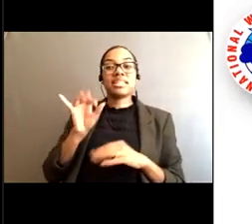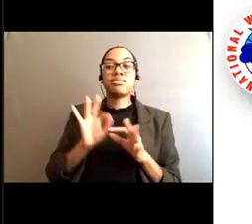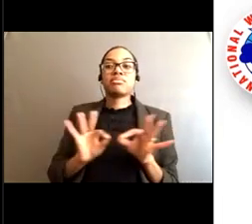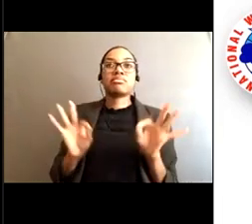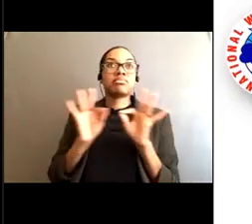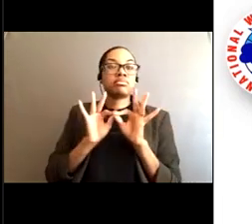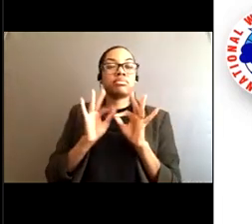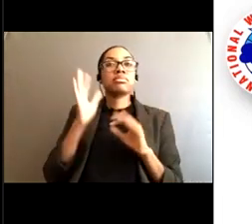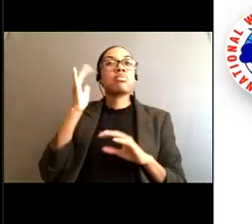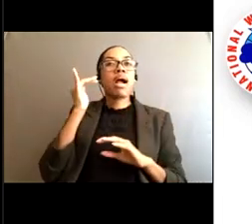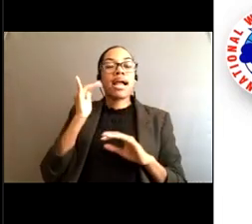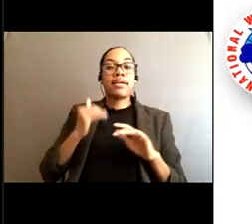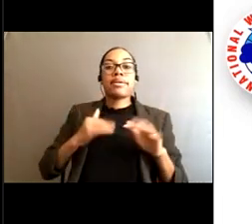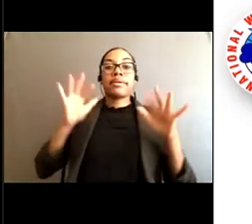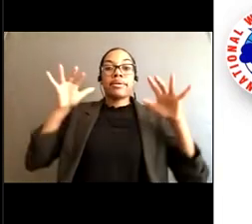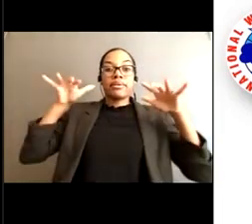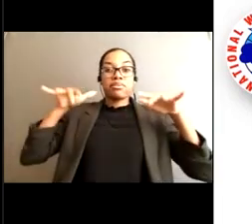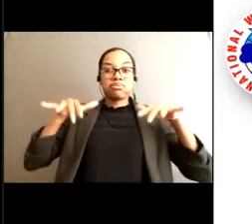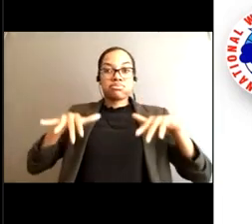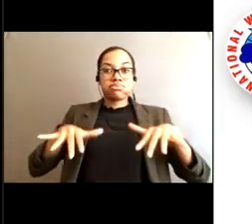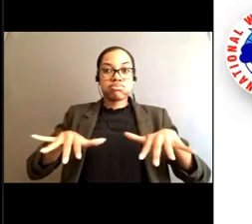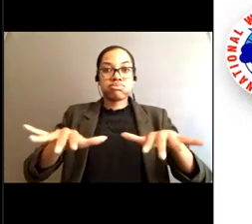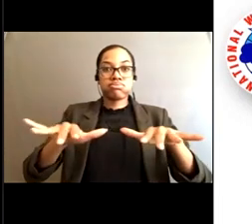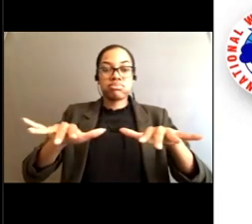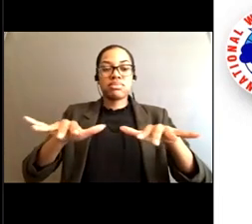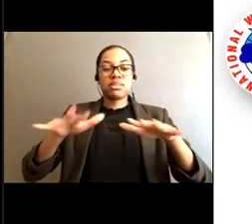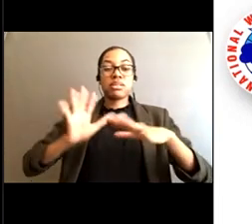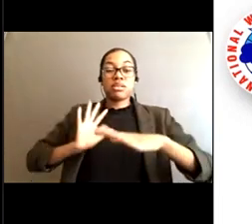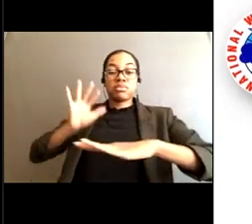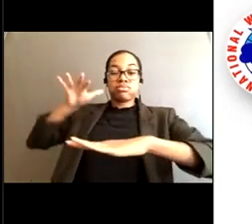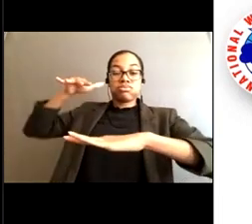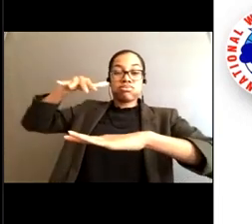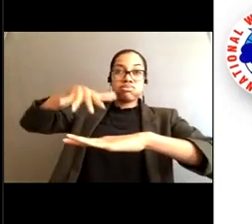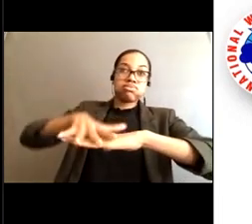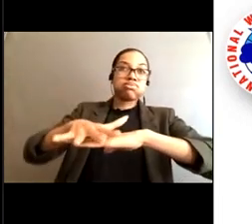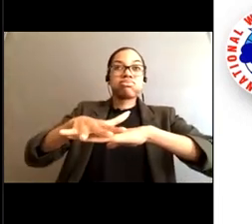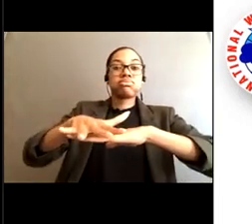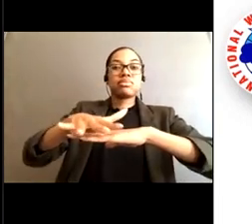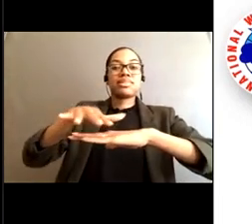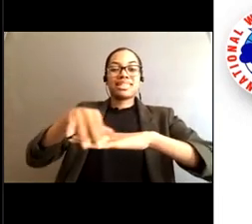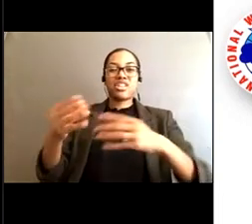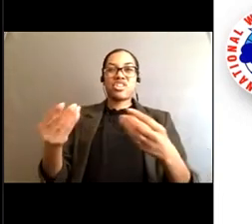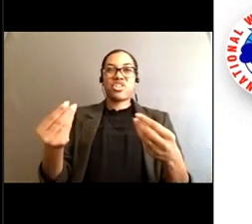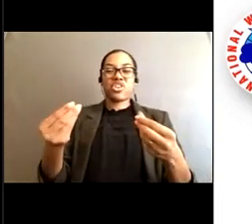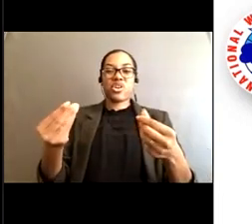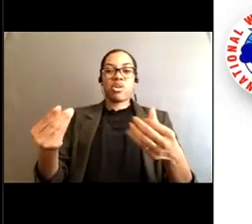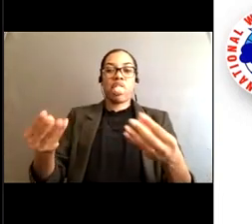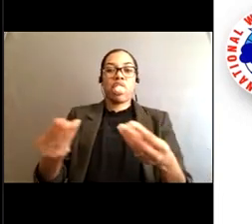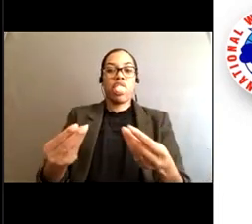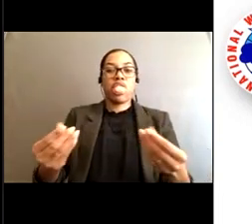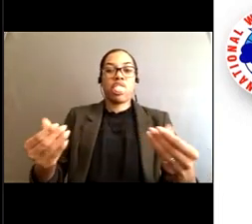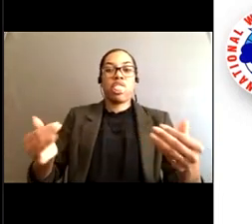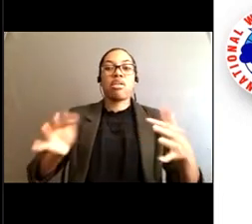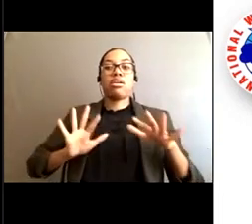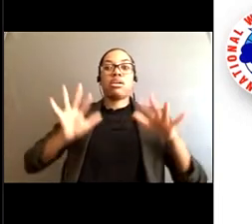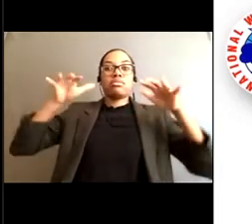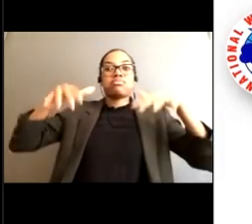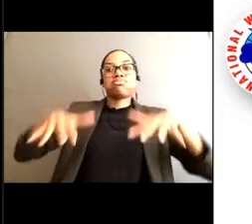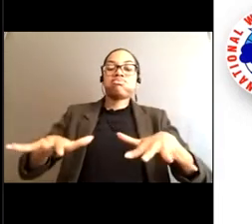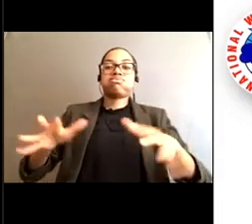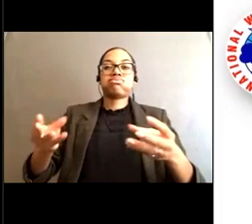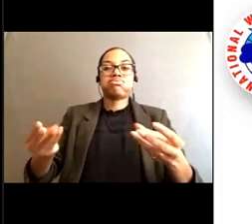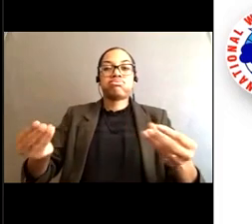and sand from the beachfront there, because they're so turbulent that they're taking away sand